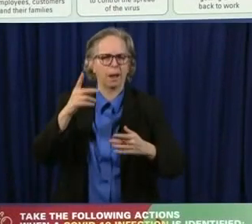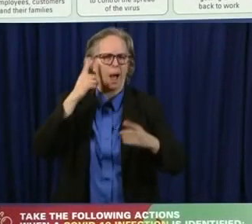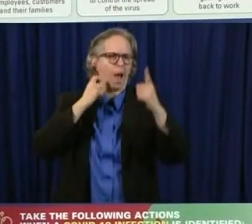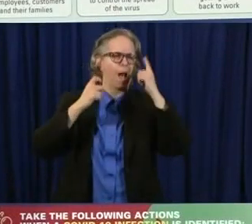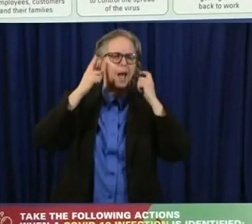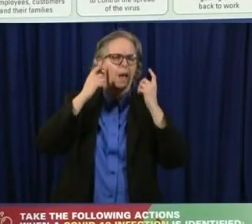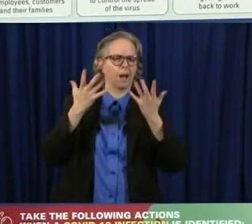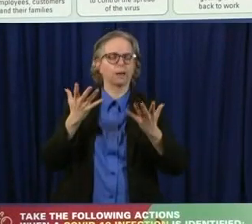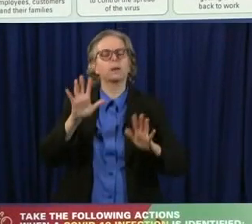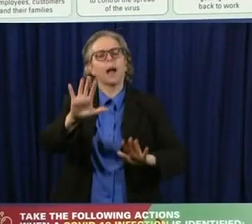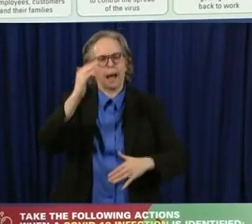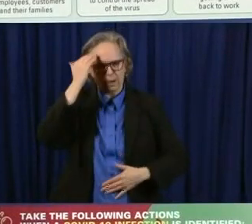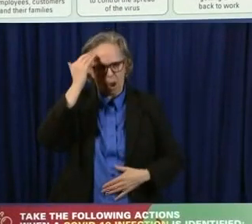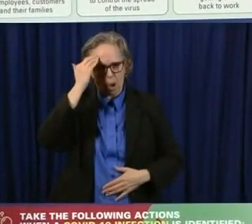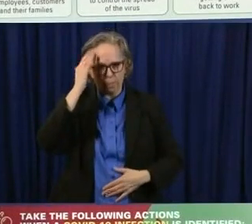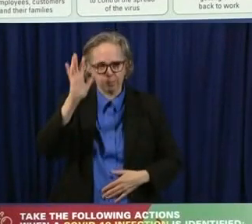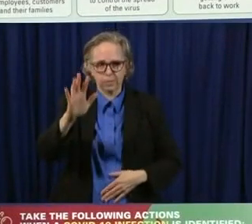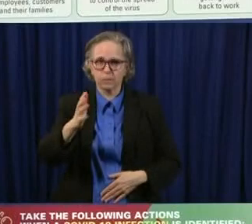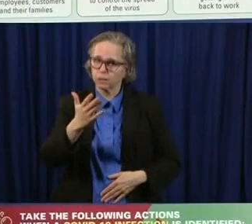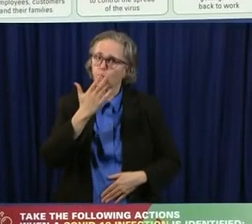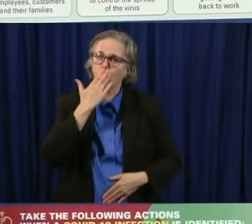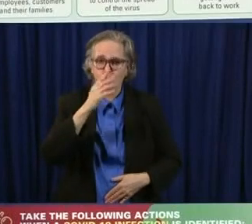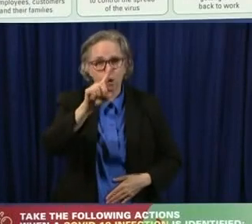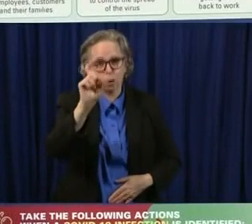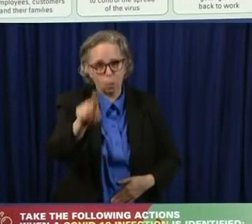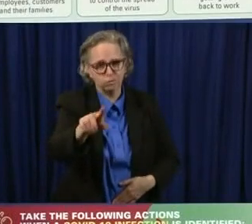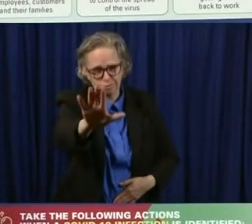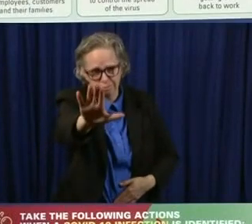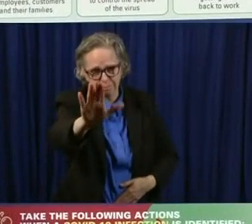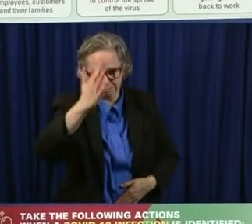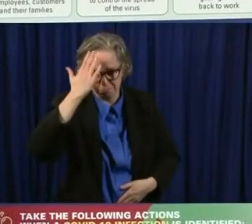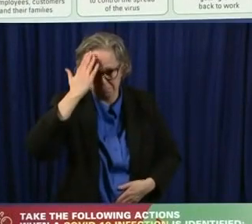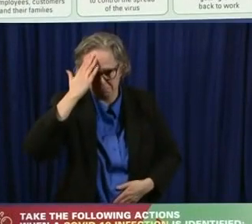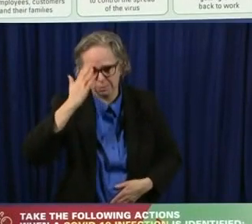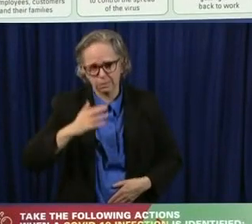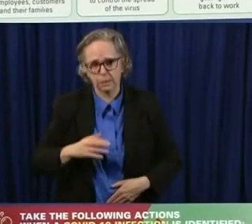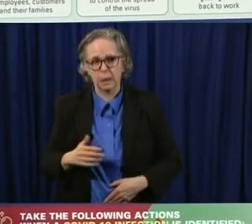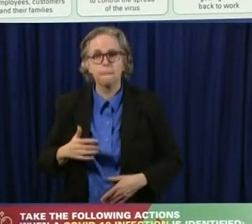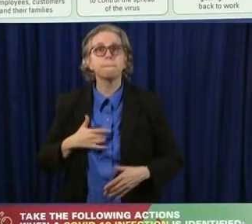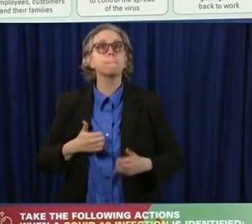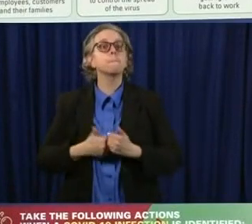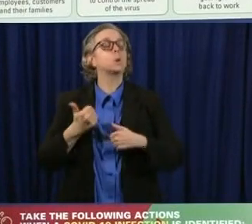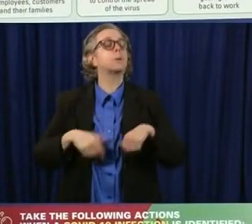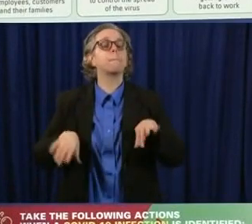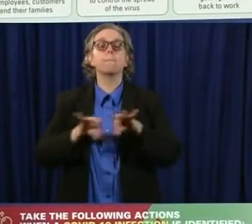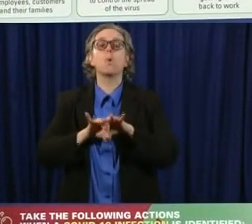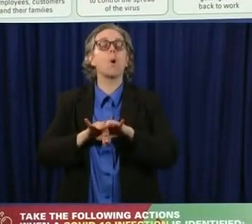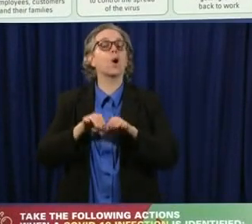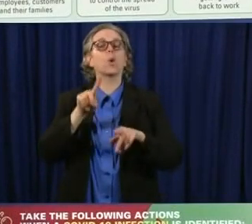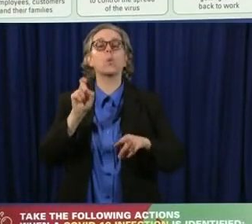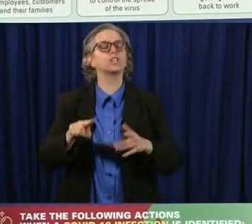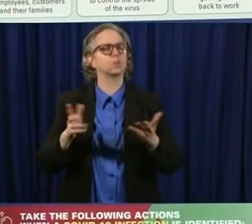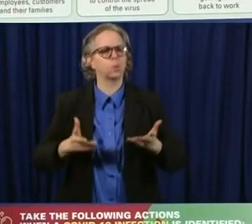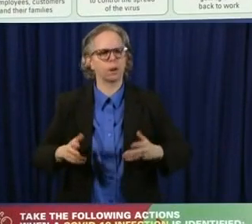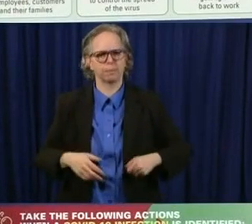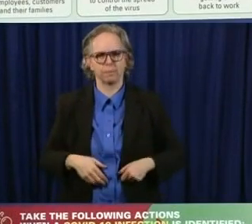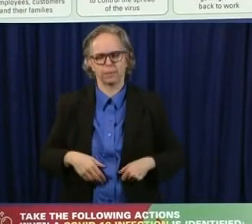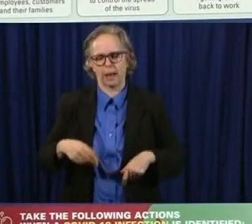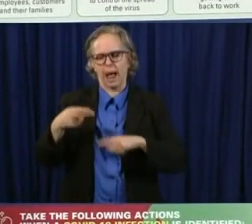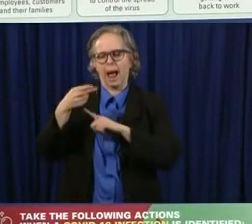logical questions. But I think the most important question really is how we do it,